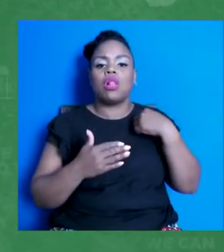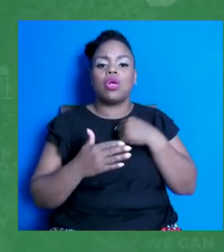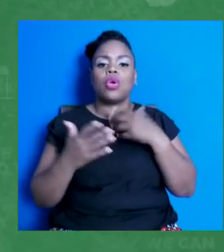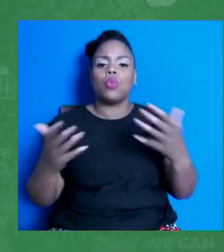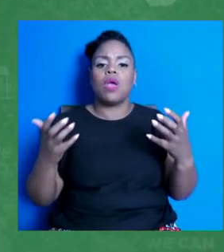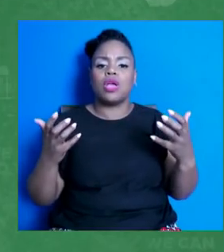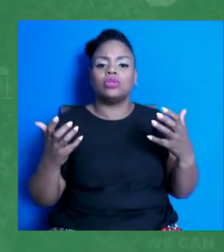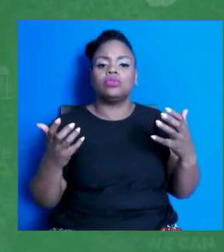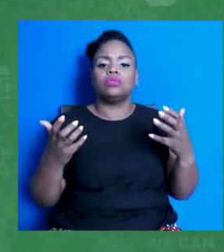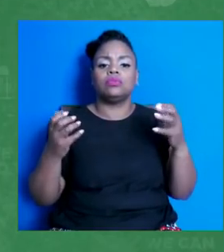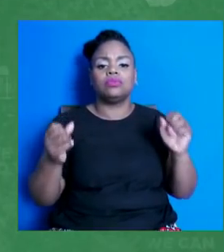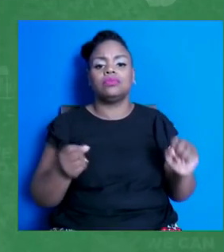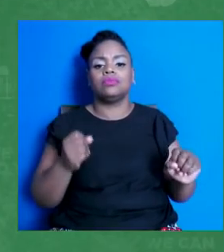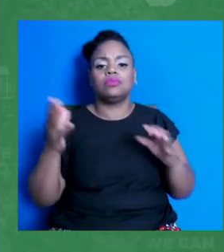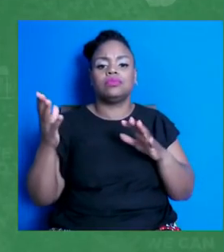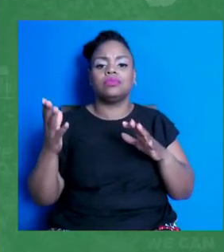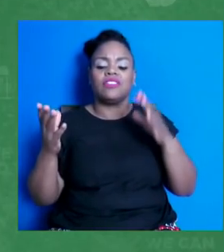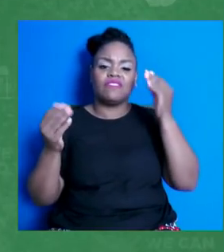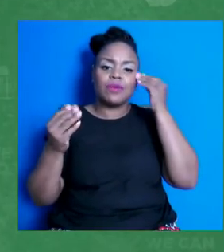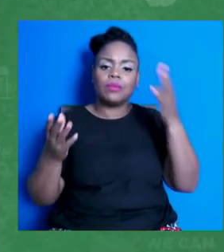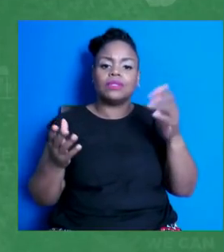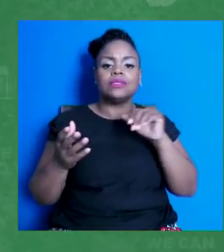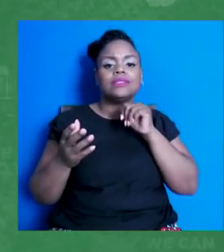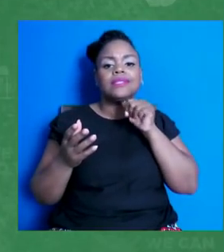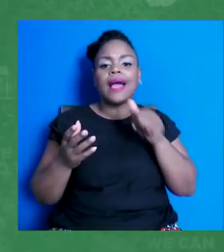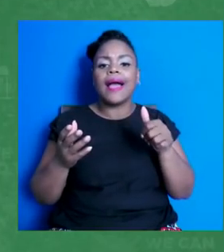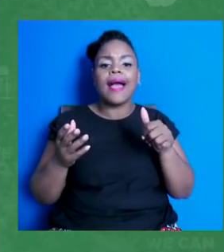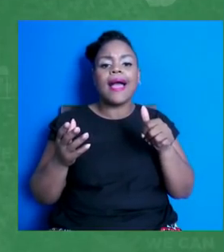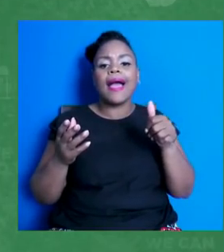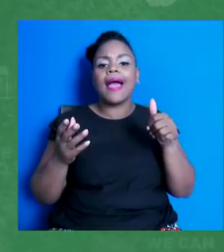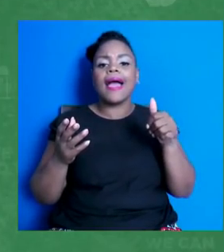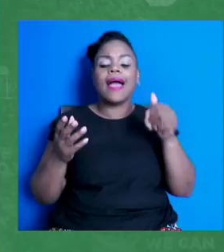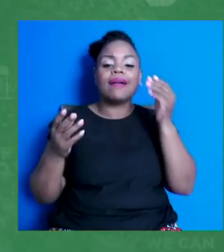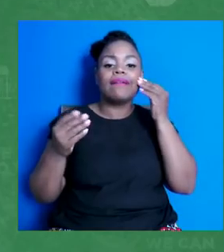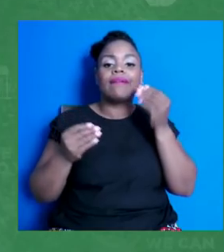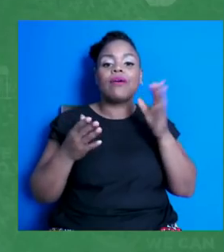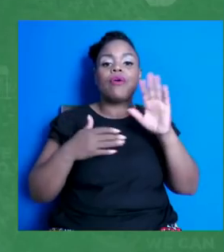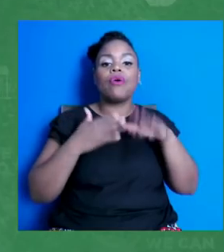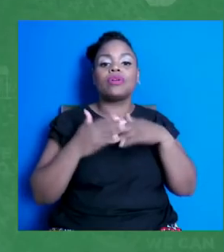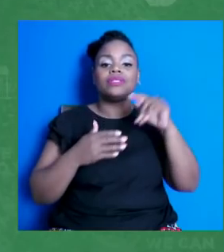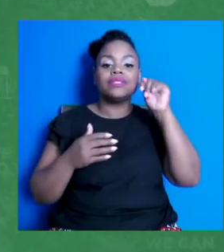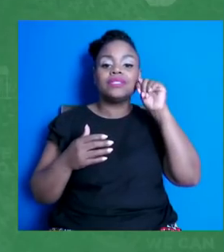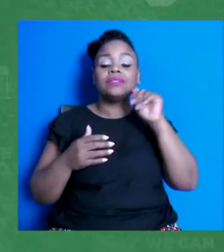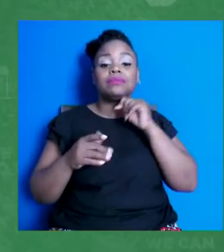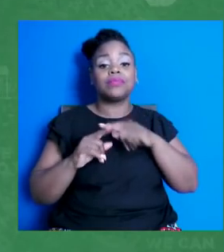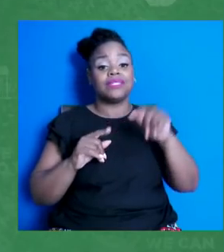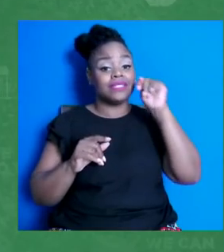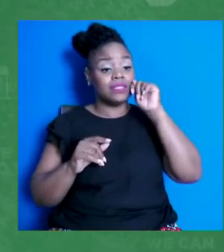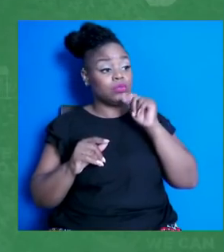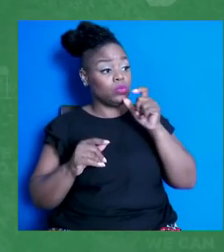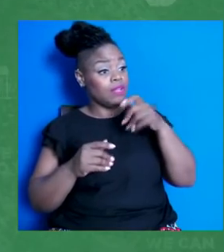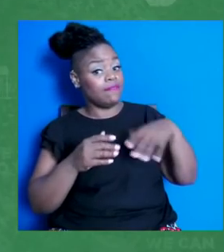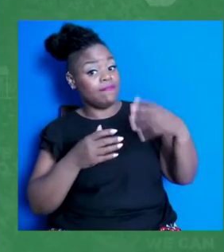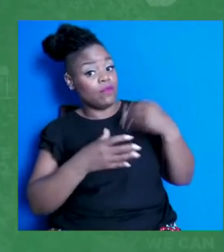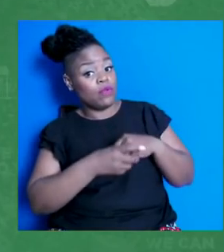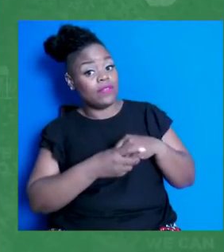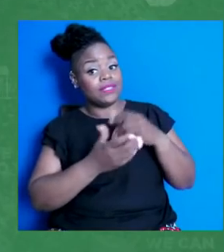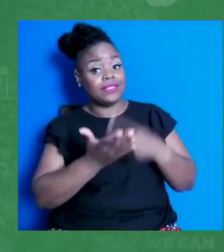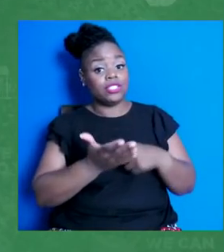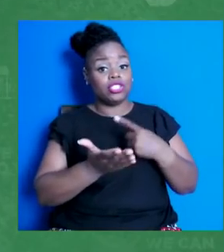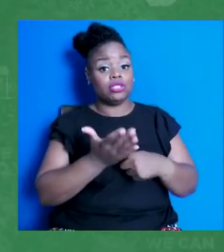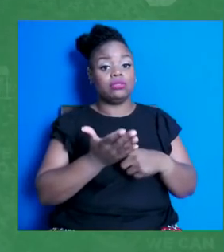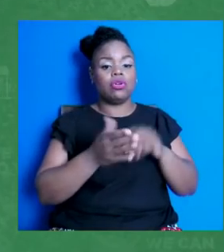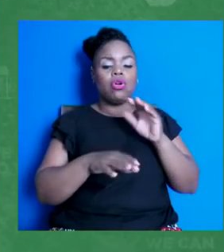not reaching all teens. Also, teens aren't part of the conversation. Instead, they are on TikTok exposed to videos